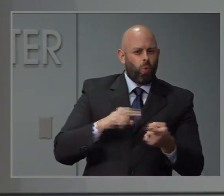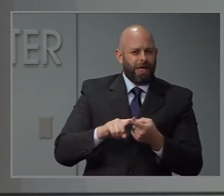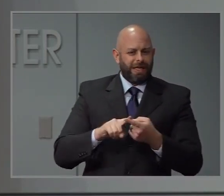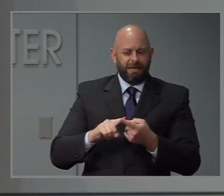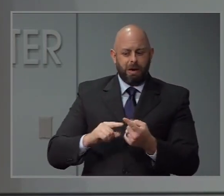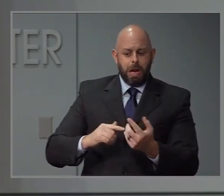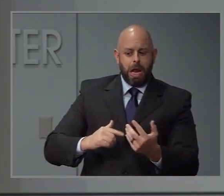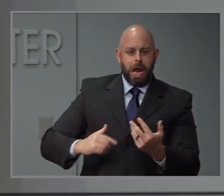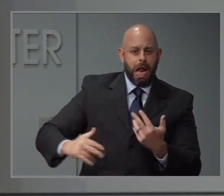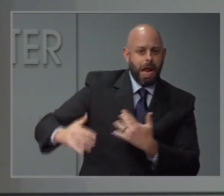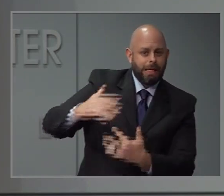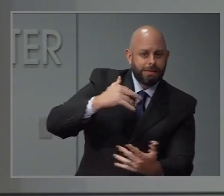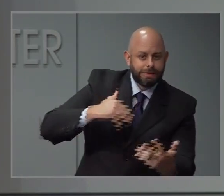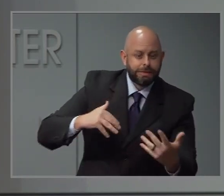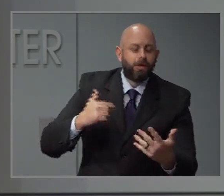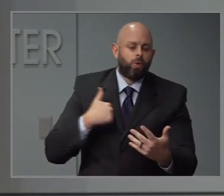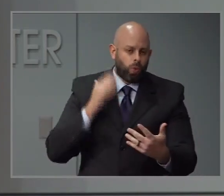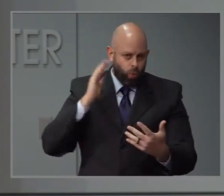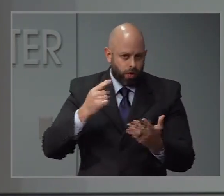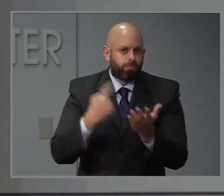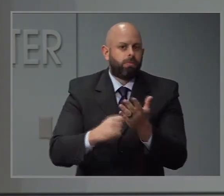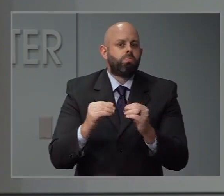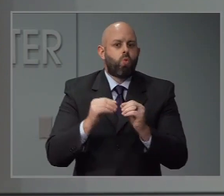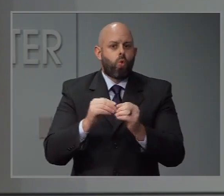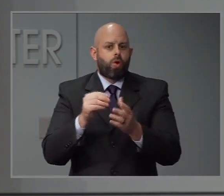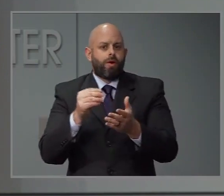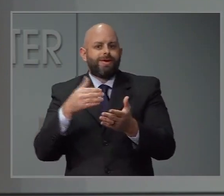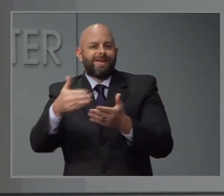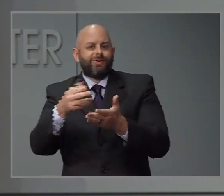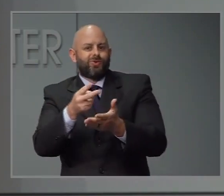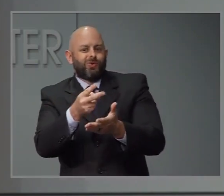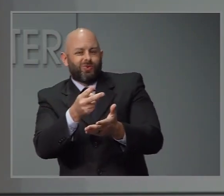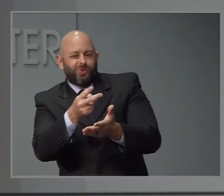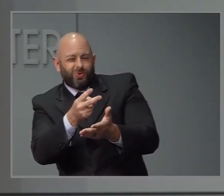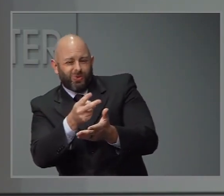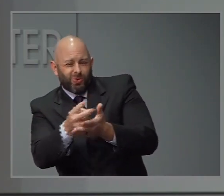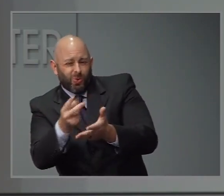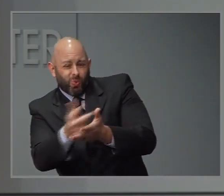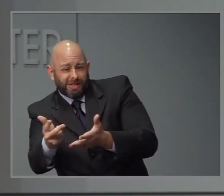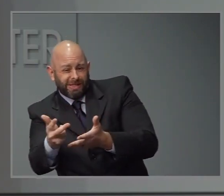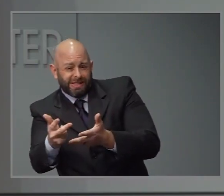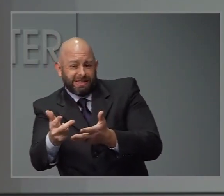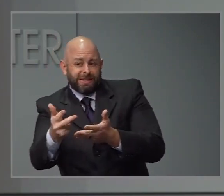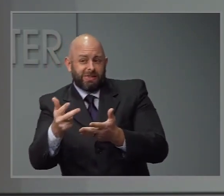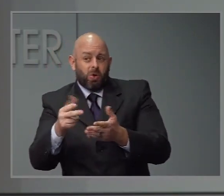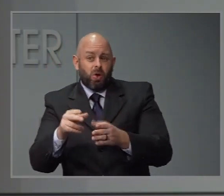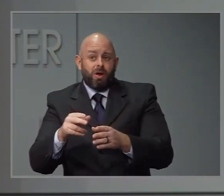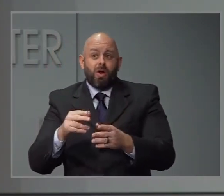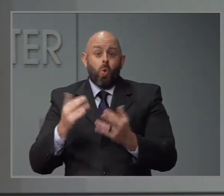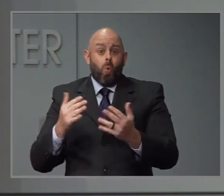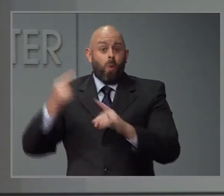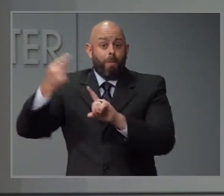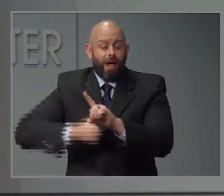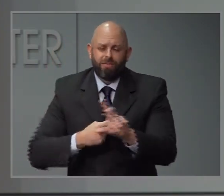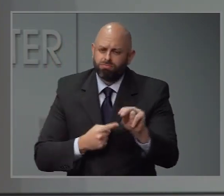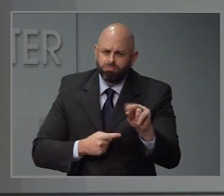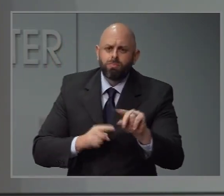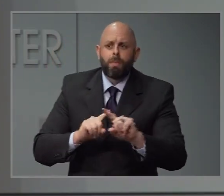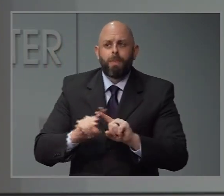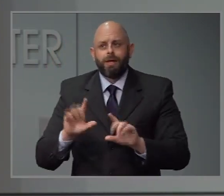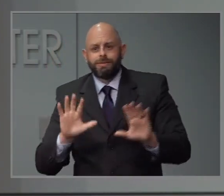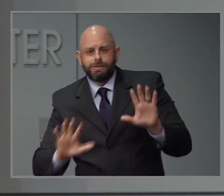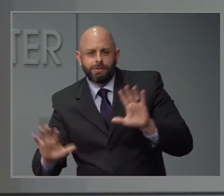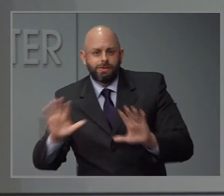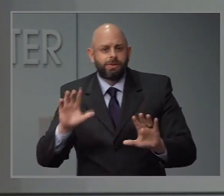about in the in the coming weeks. I think that is a weeks and not a month. But again, it's too early to tell. And we're going to continue to have to